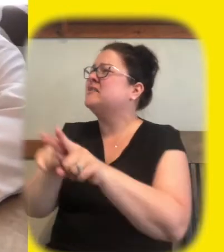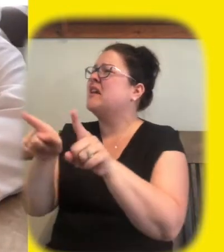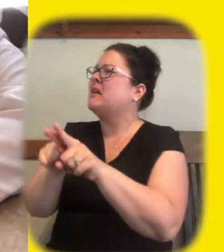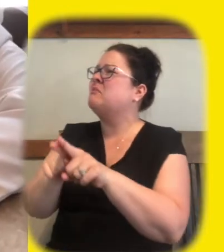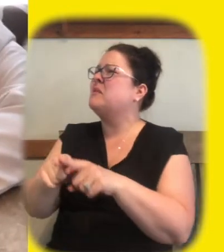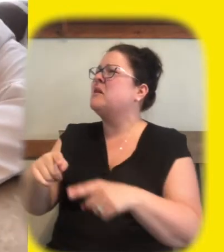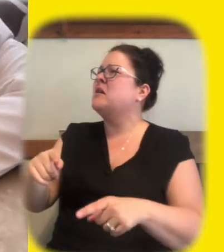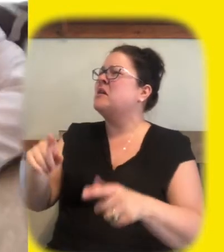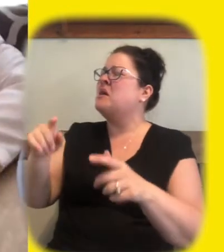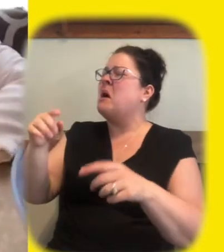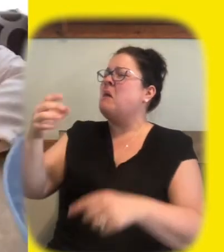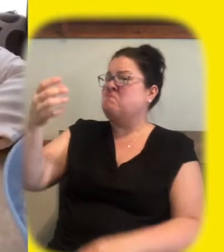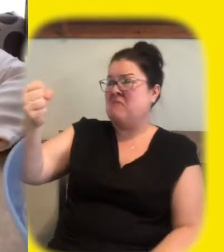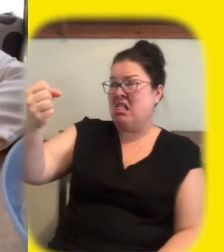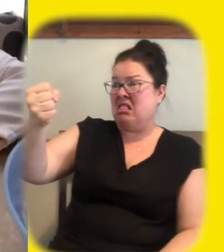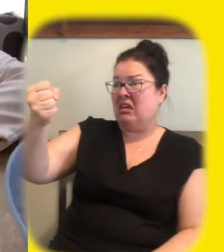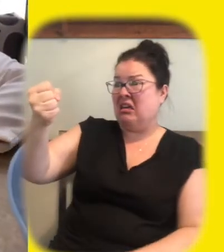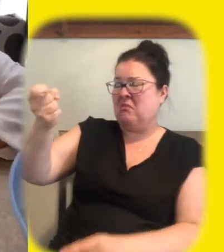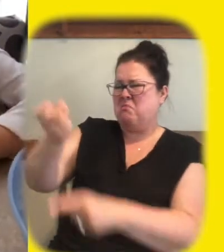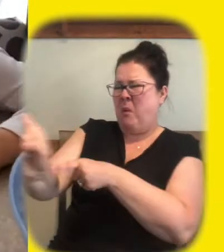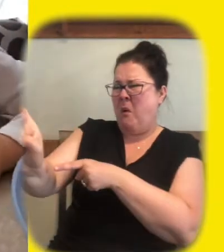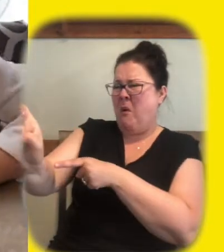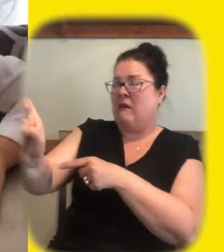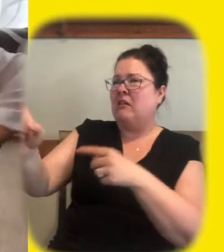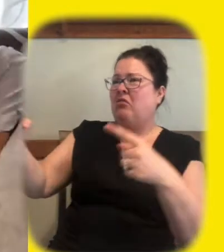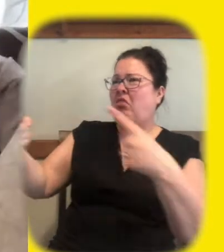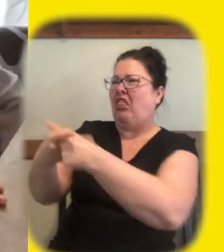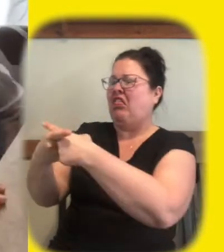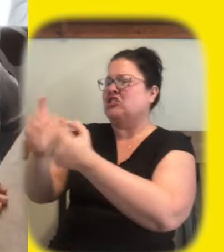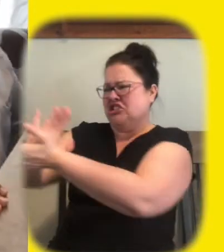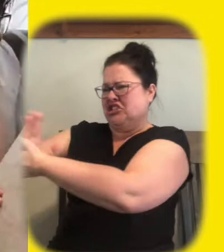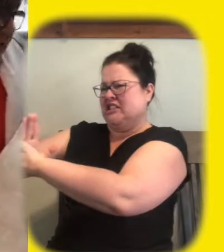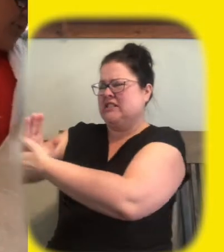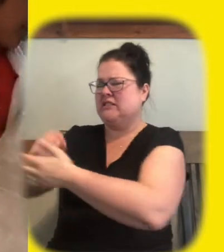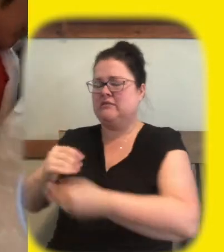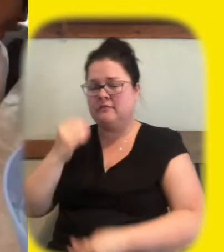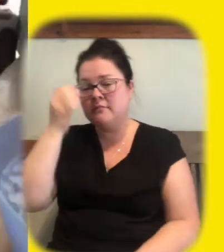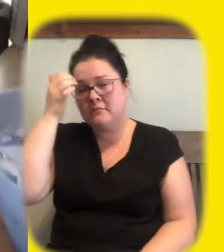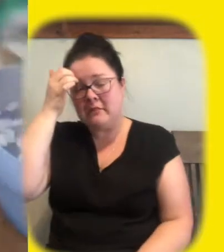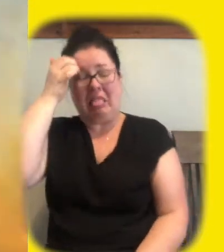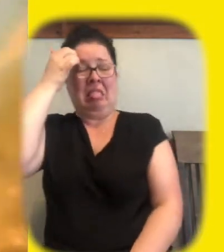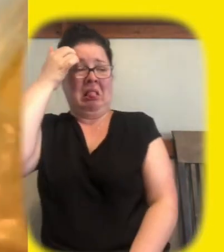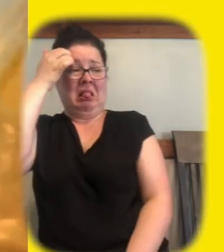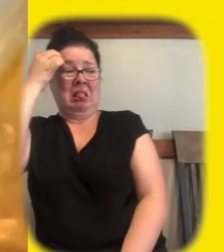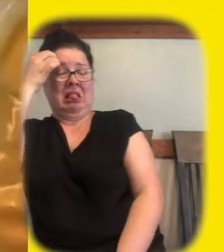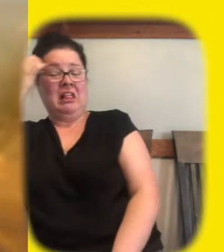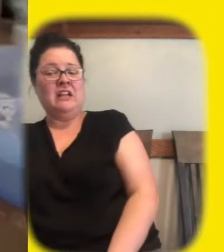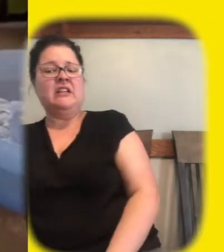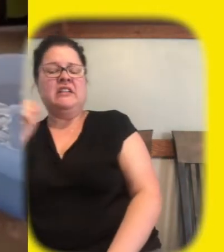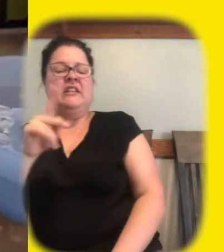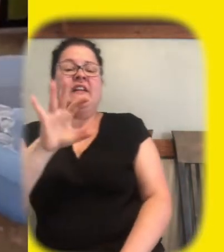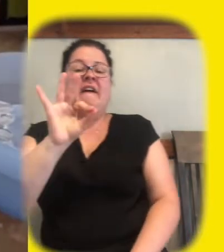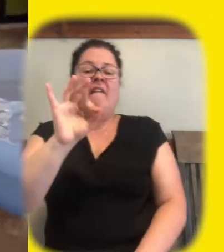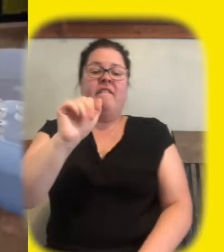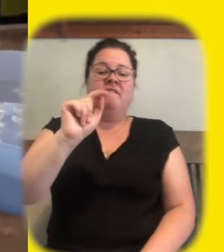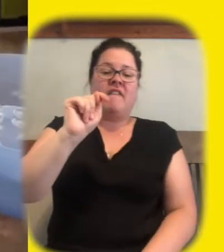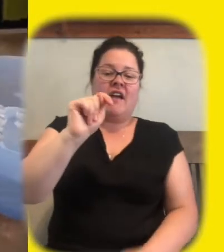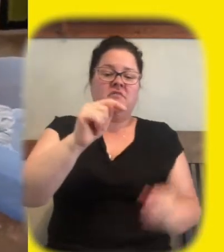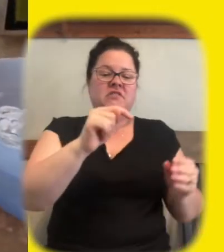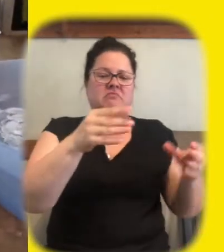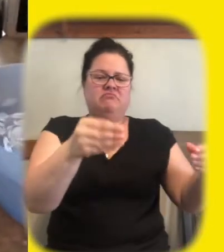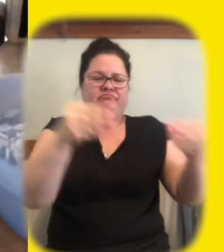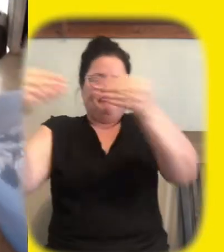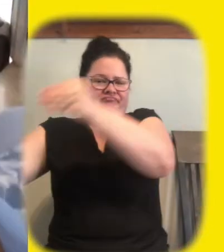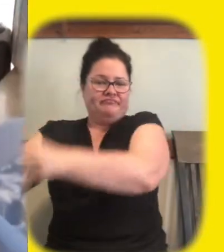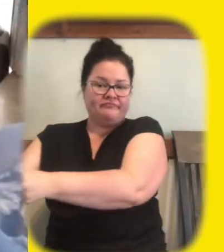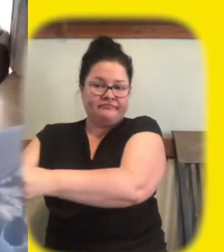oh my goodness rotten milk mixed with cheese okay so we'll we'll move our our bag of fat over so simon doesn't